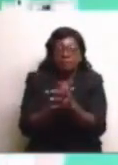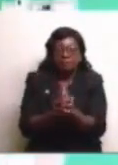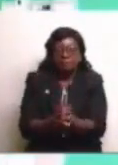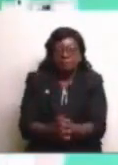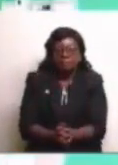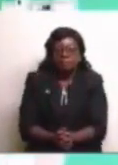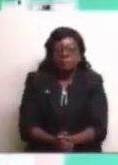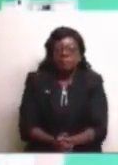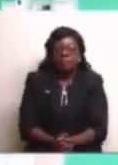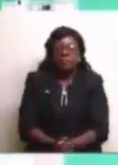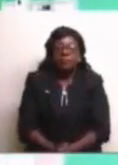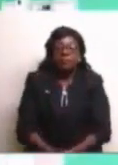Thank you, honorable member.